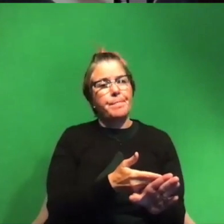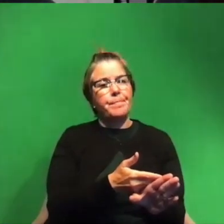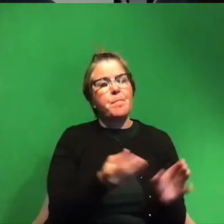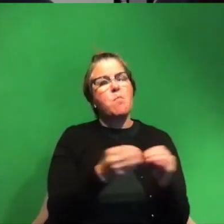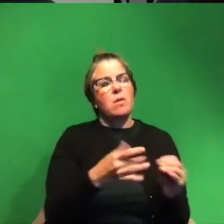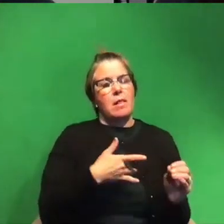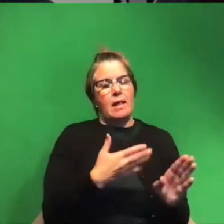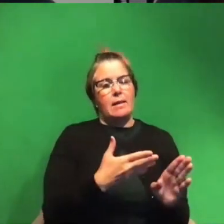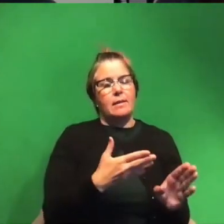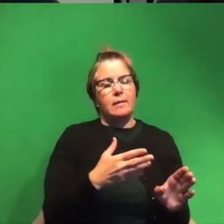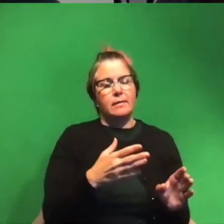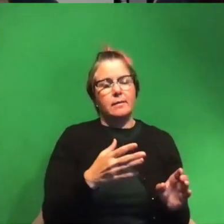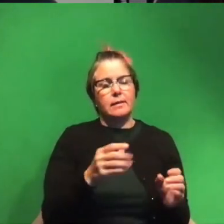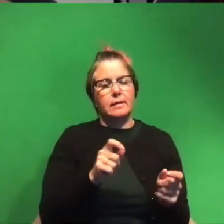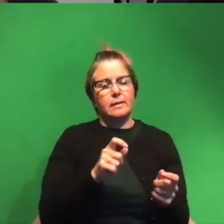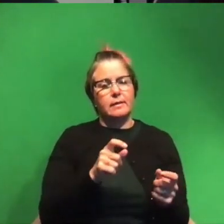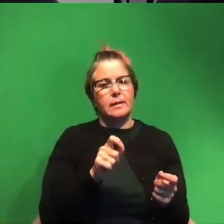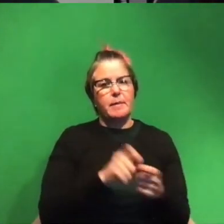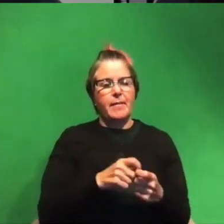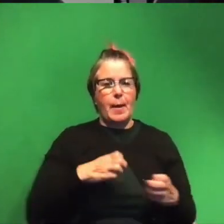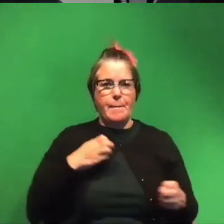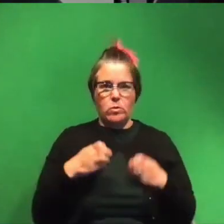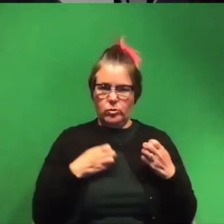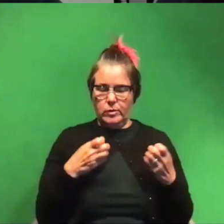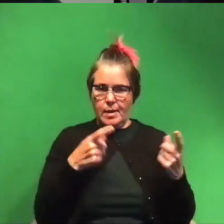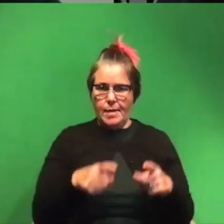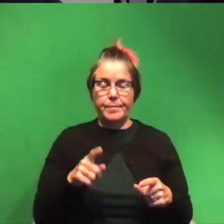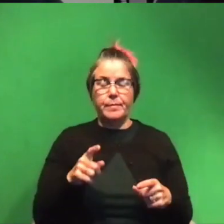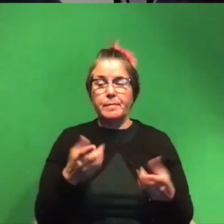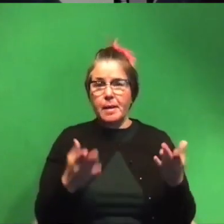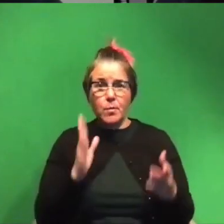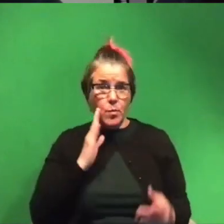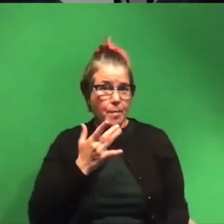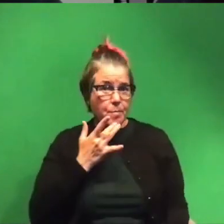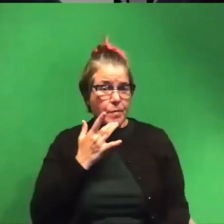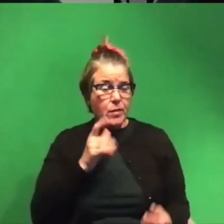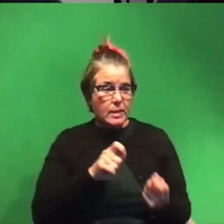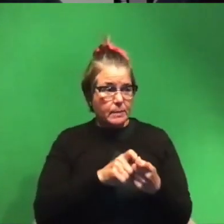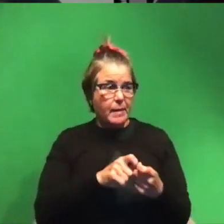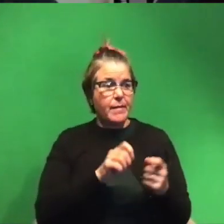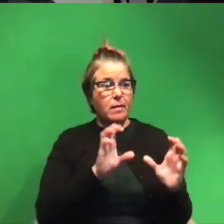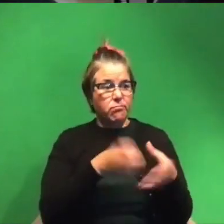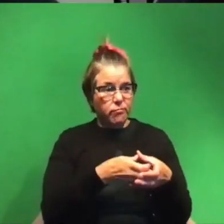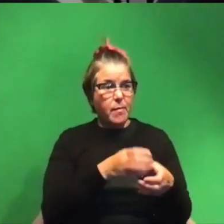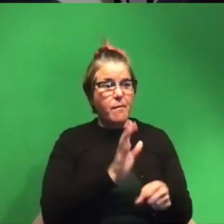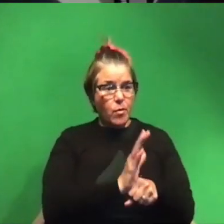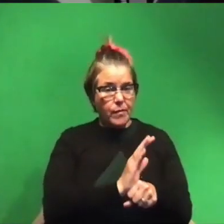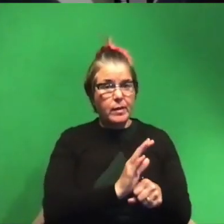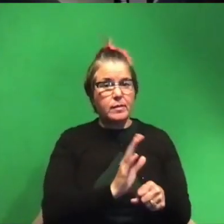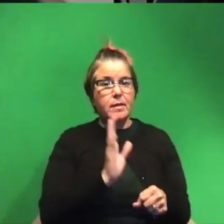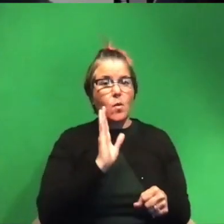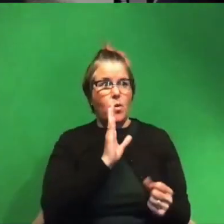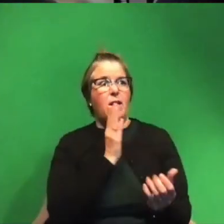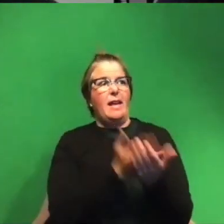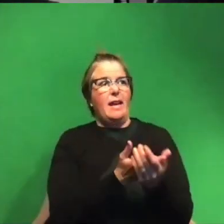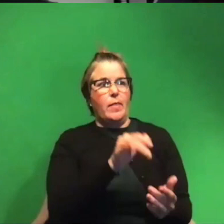certain emotional states will they then prefer movies genres of films that kind of get them to that emotional